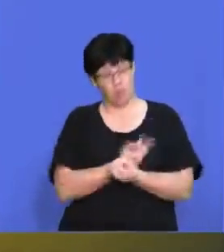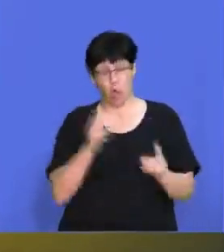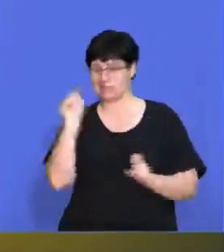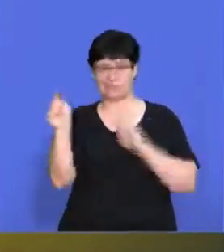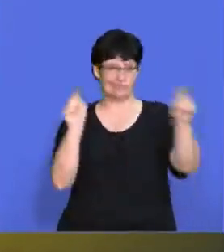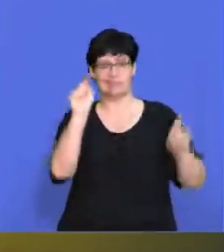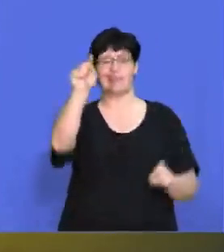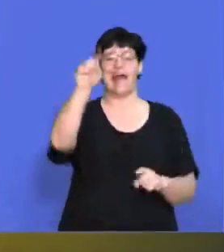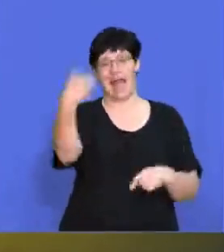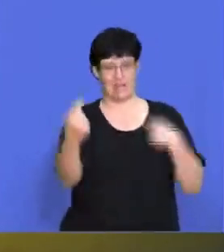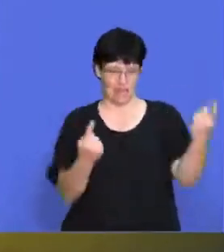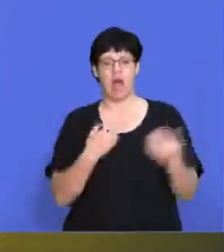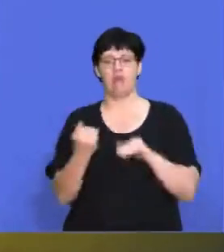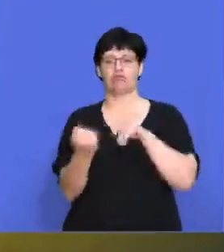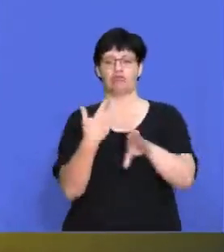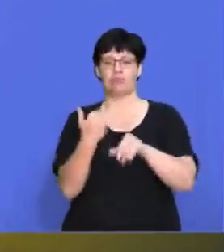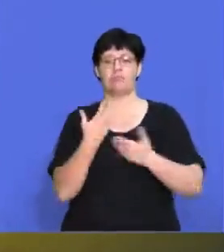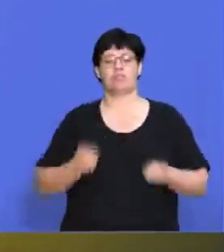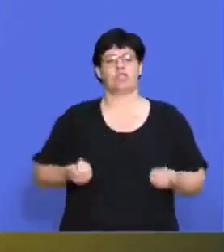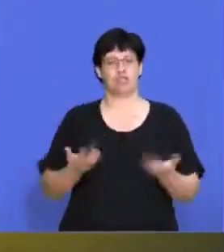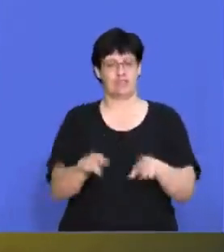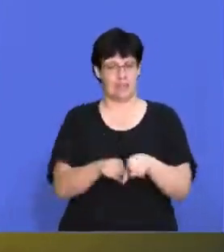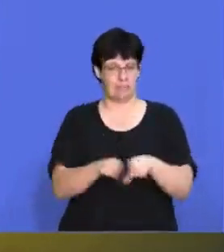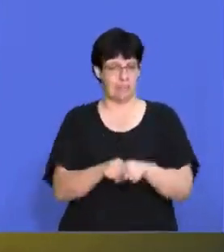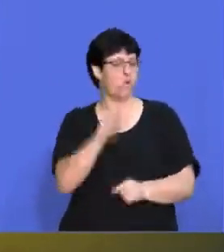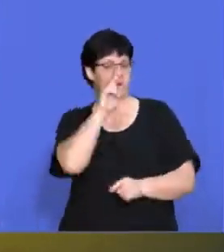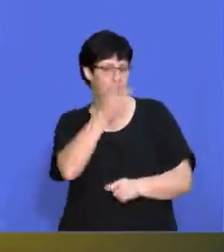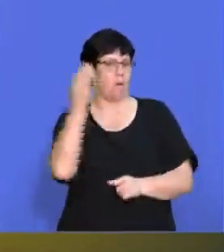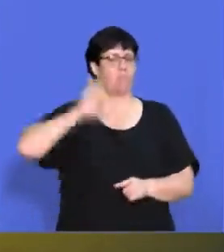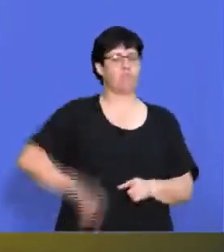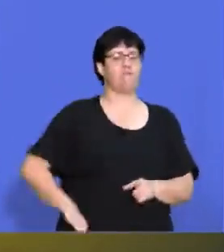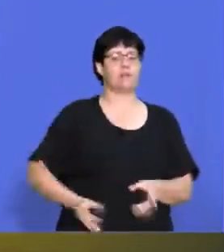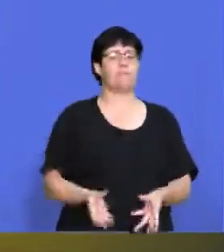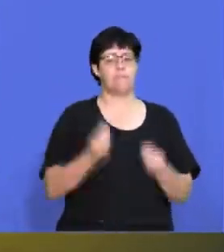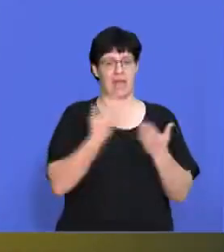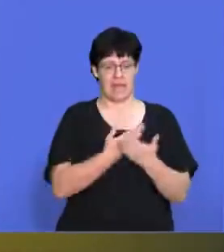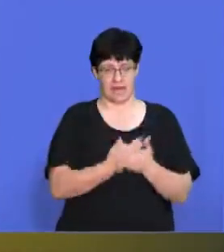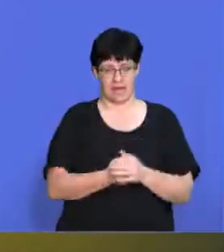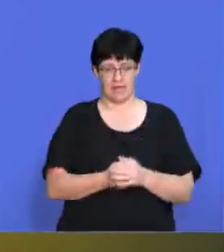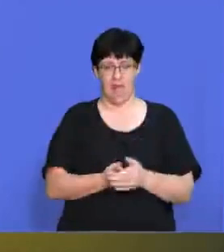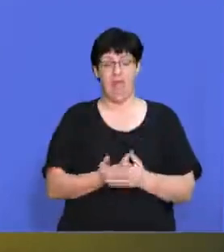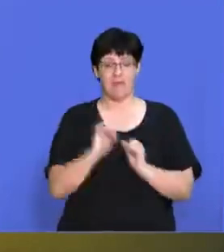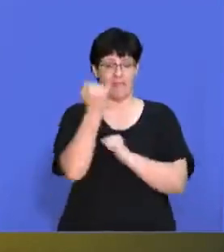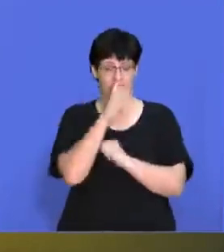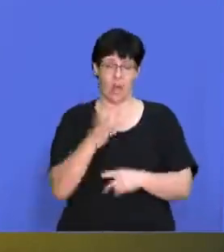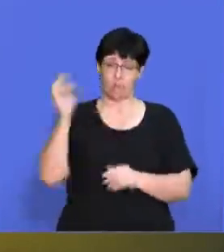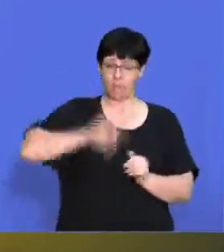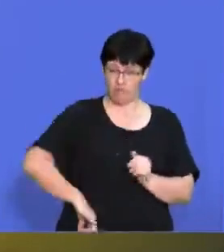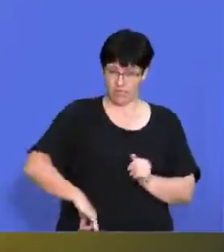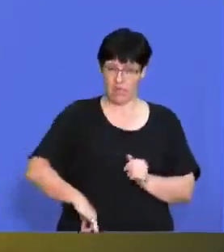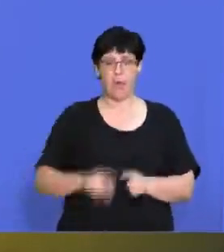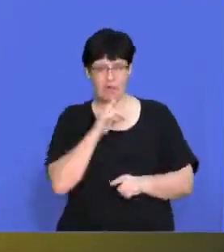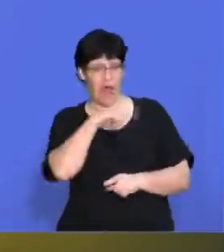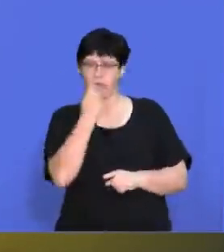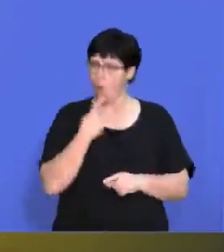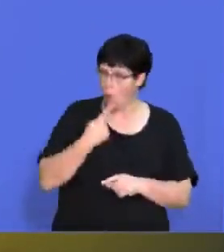companies that also have their own streaming service because they've seen how profitable it is there. So if your industry is very profitable, it's easy